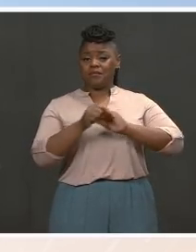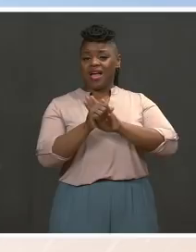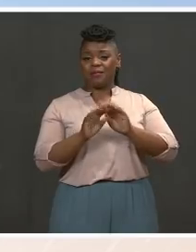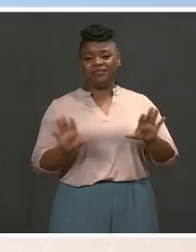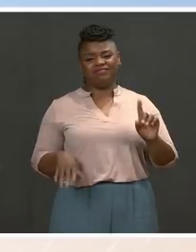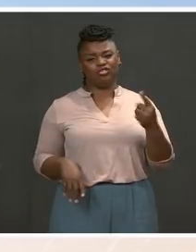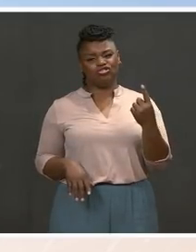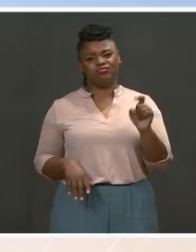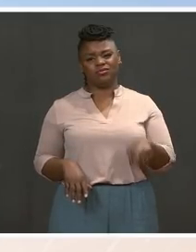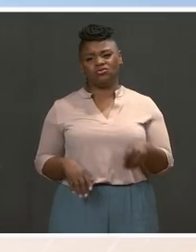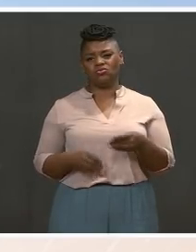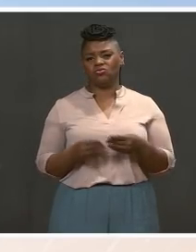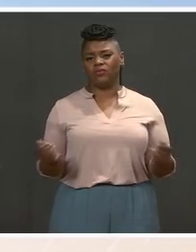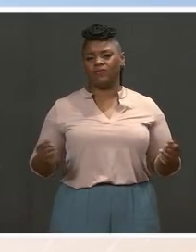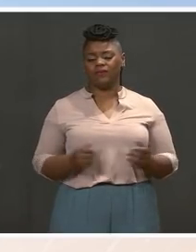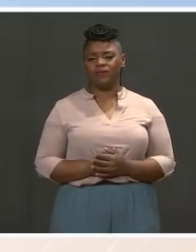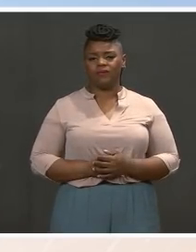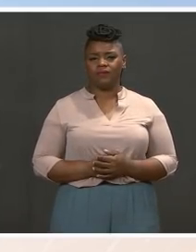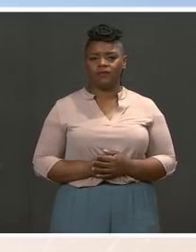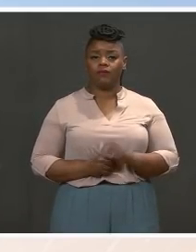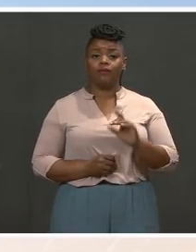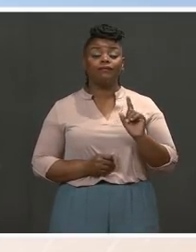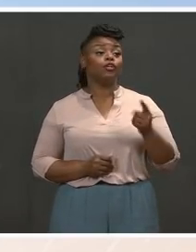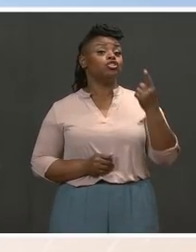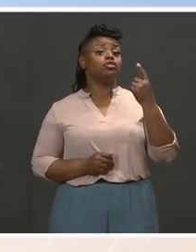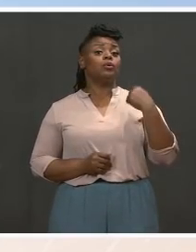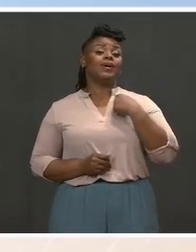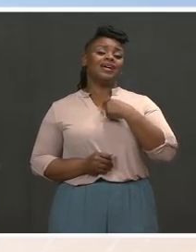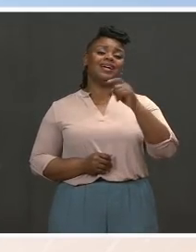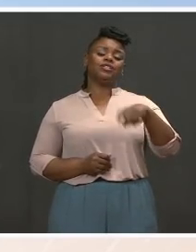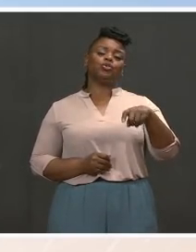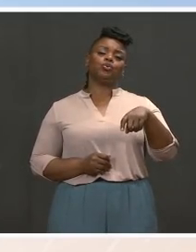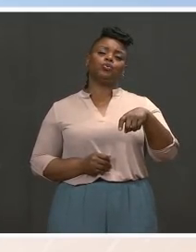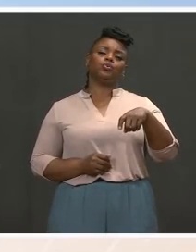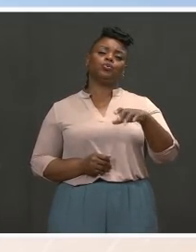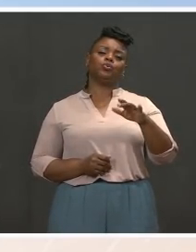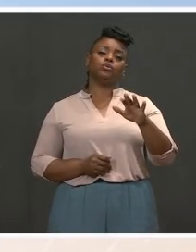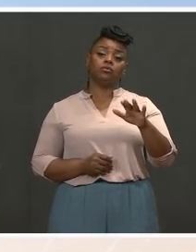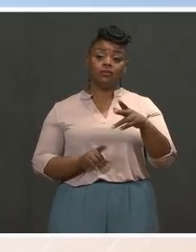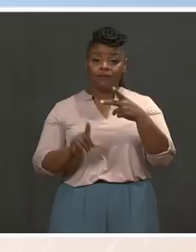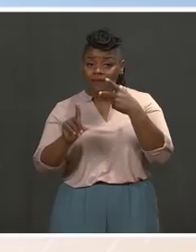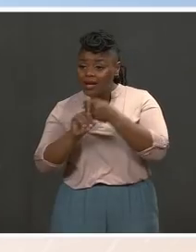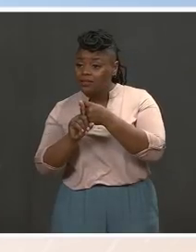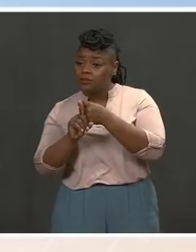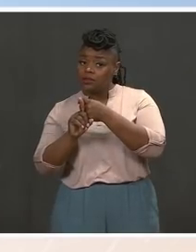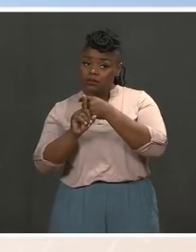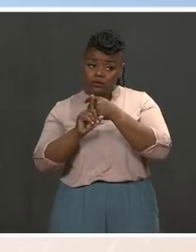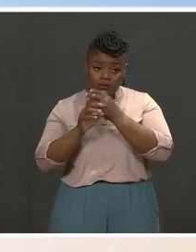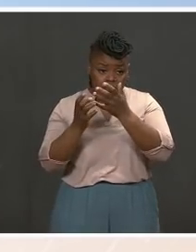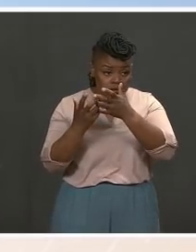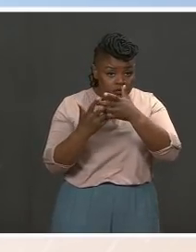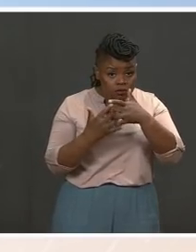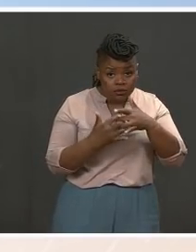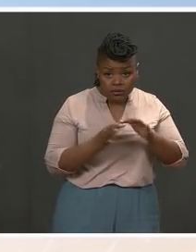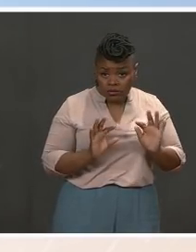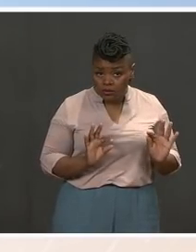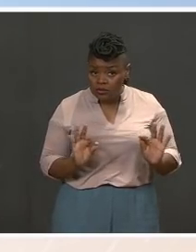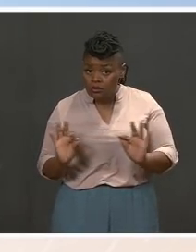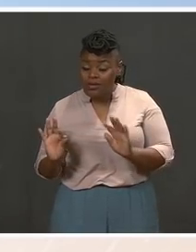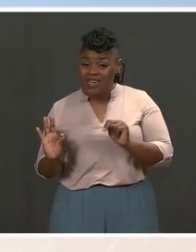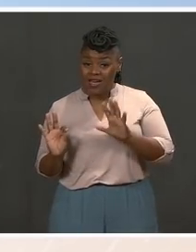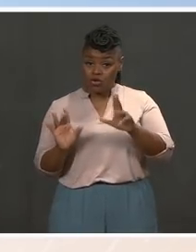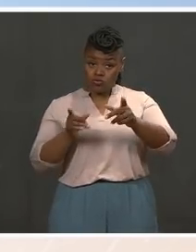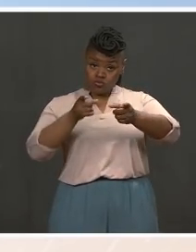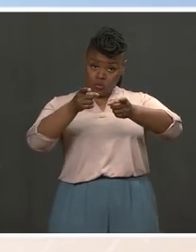you know, deal with the health crisis, make sure that the vaccine gets out, all of those things, that is certainly going to be an important step forward